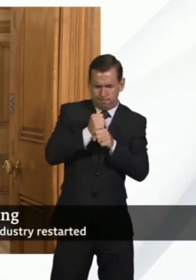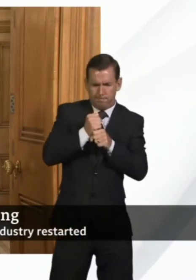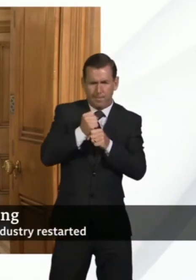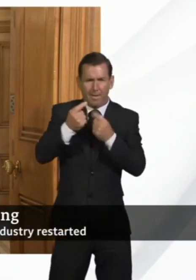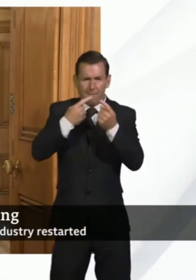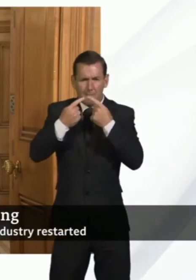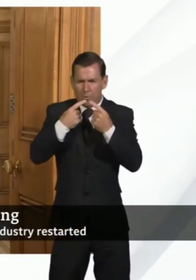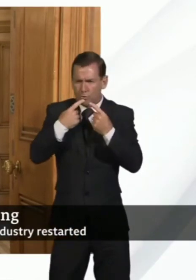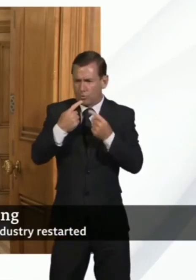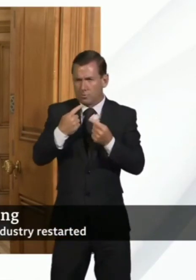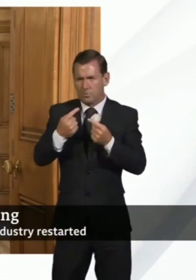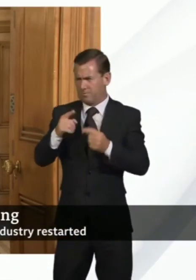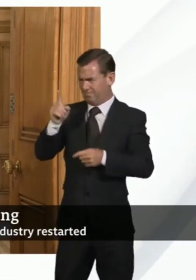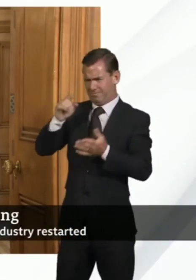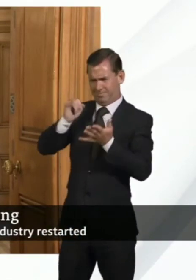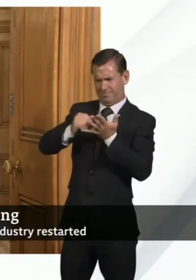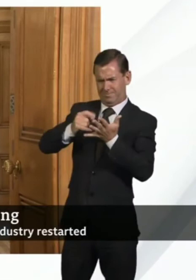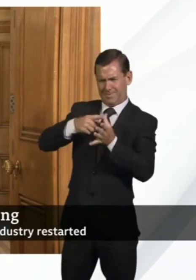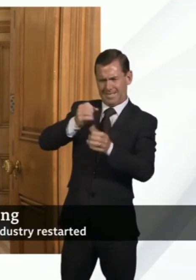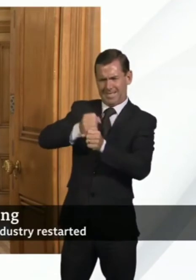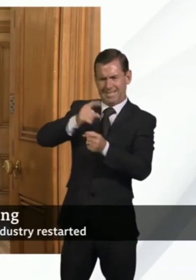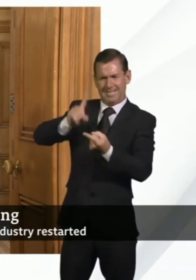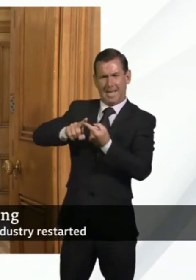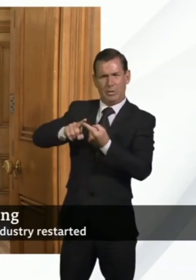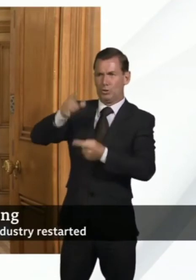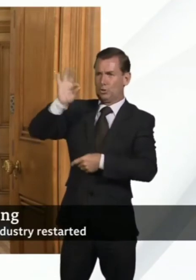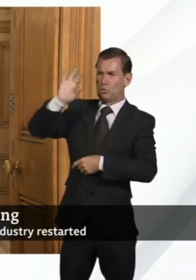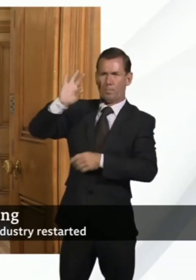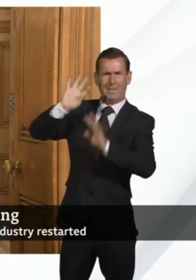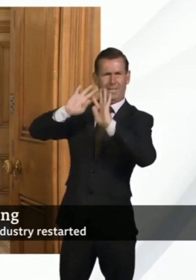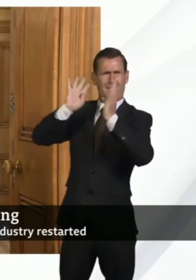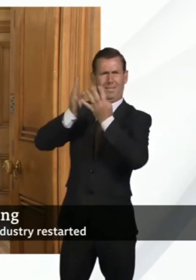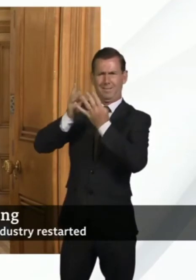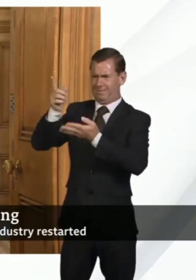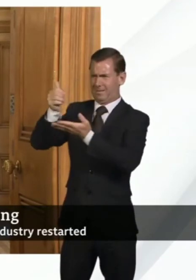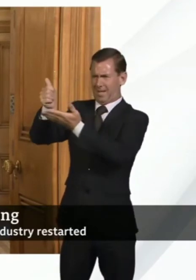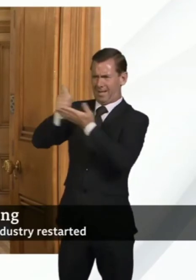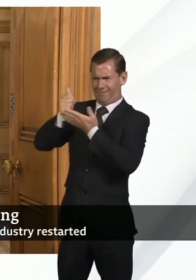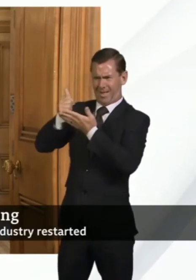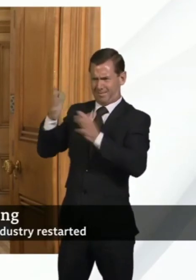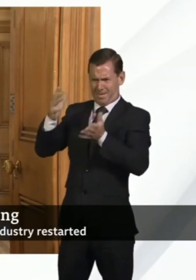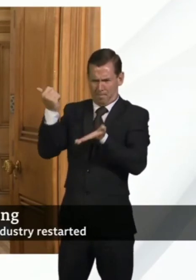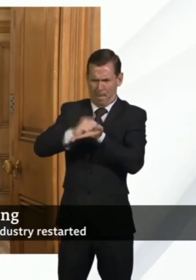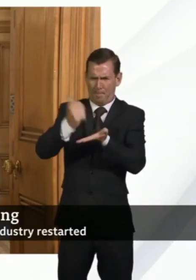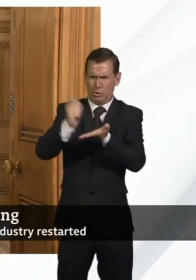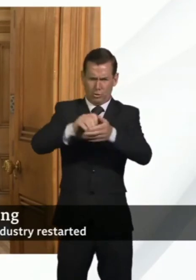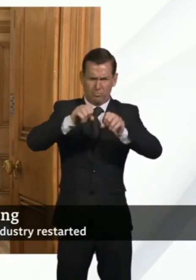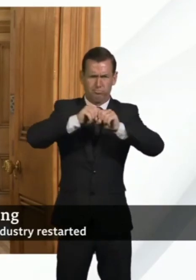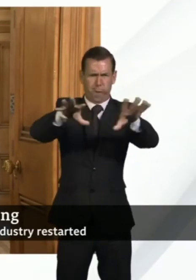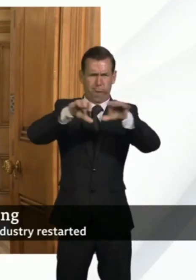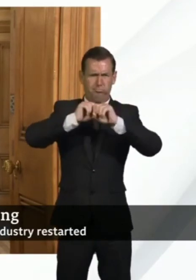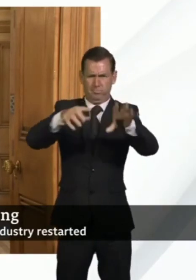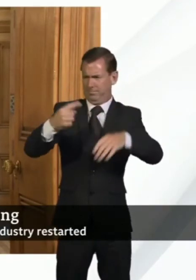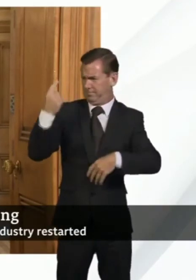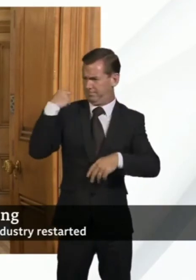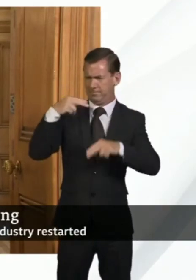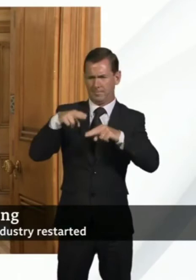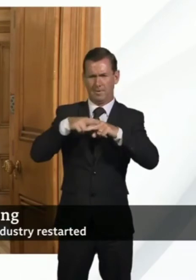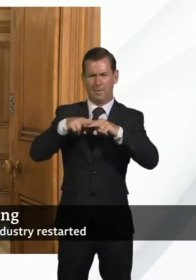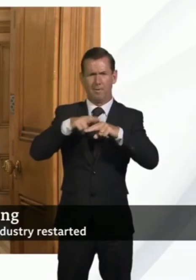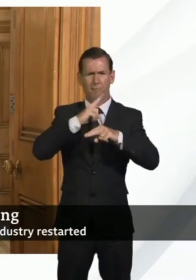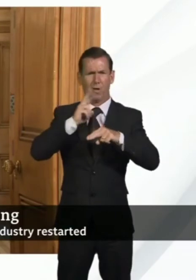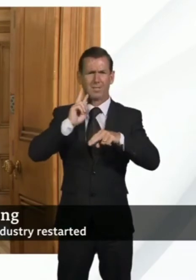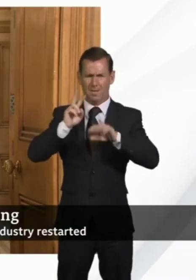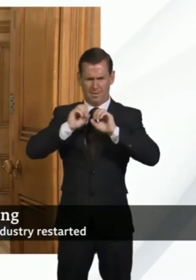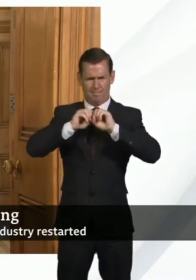is being published routinely and there was some further advice published on Friday and that will continue to be the case. In respect of